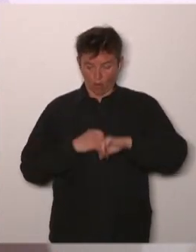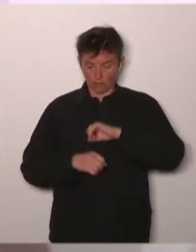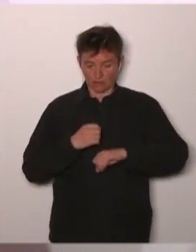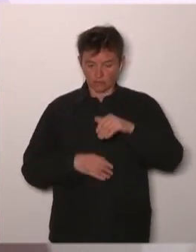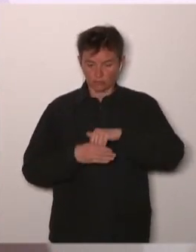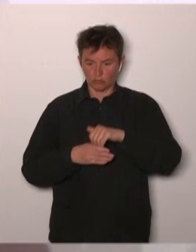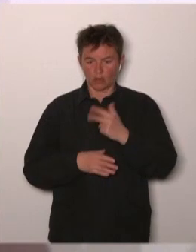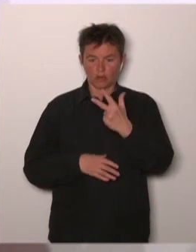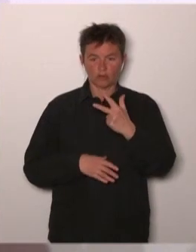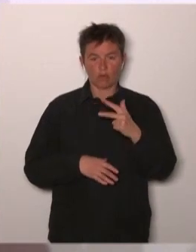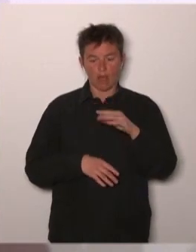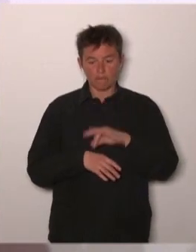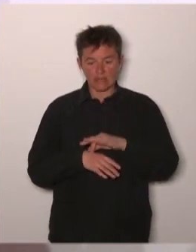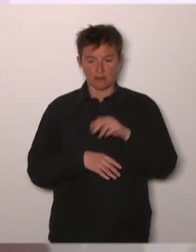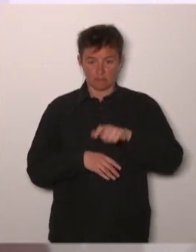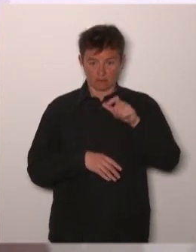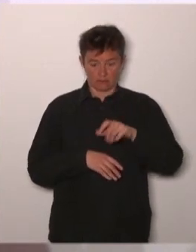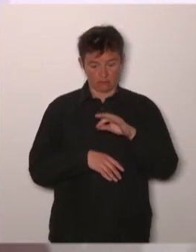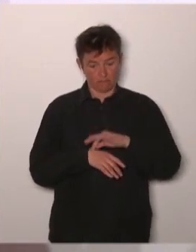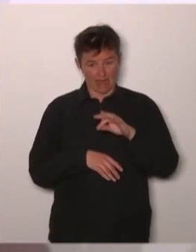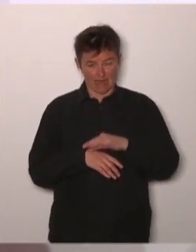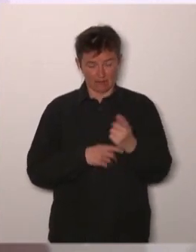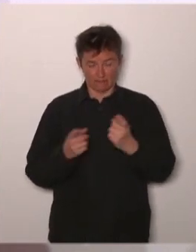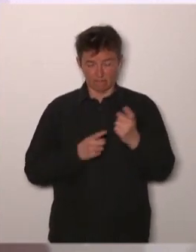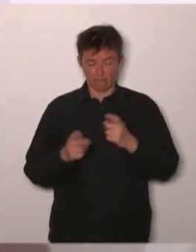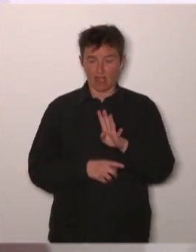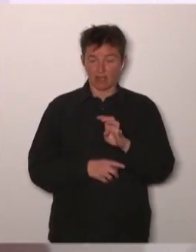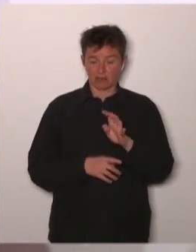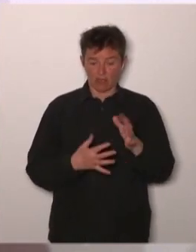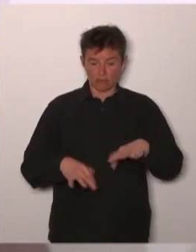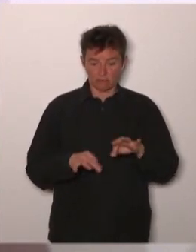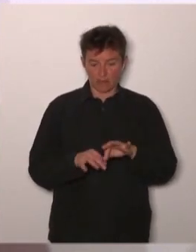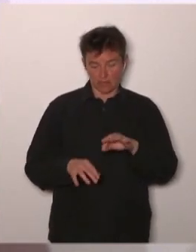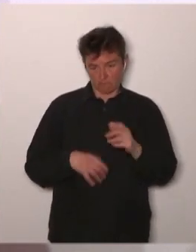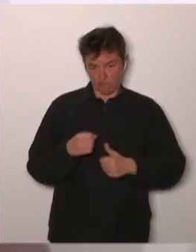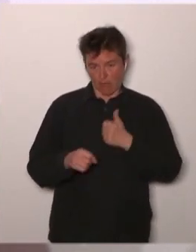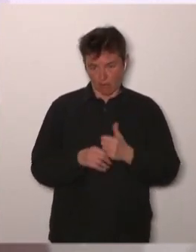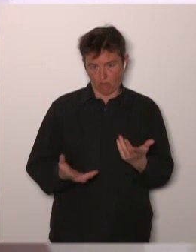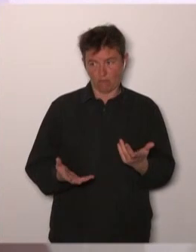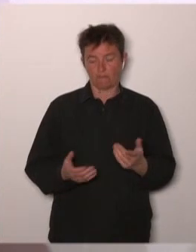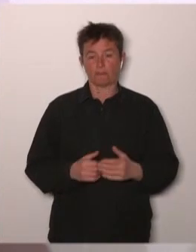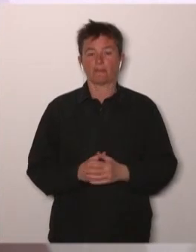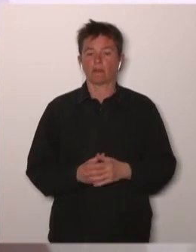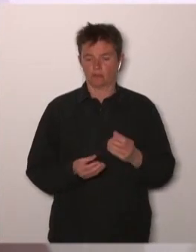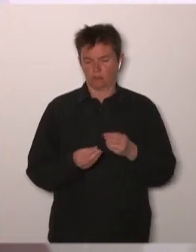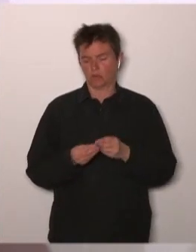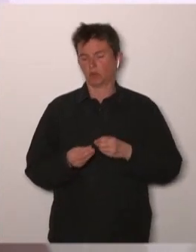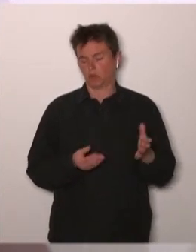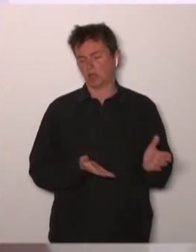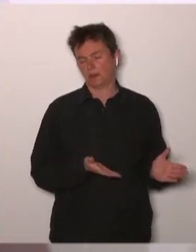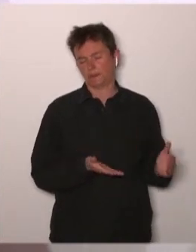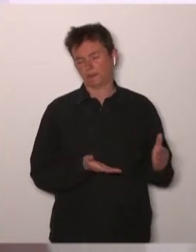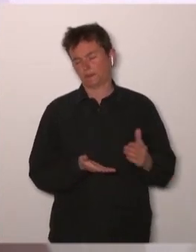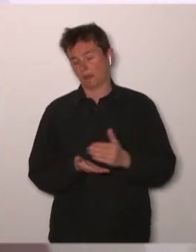countries on a yearly basis so we have access to a lot of data so real world data needs to be approached